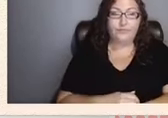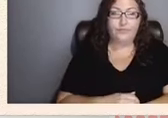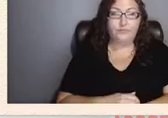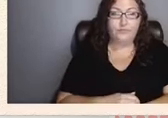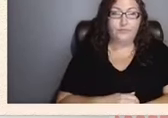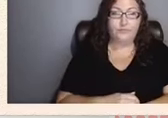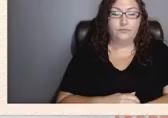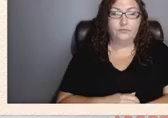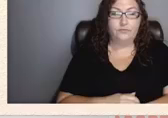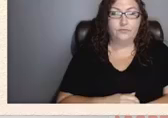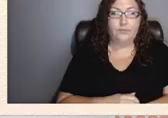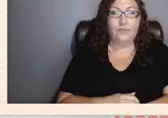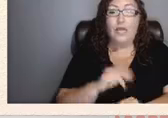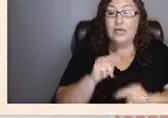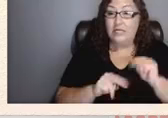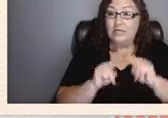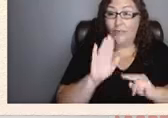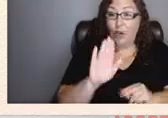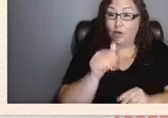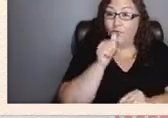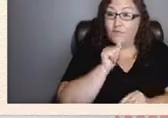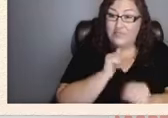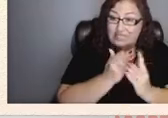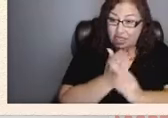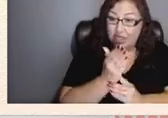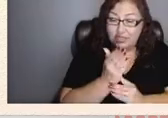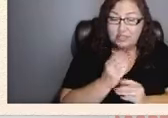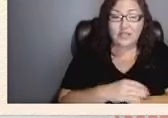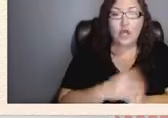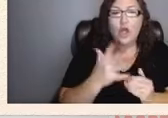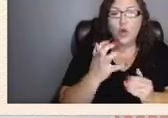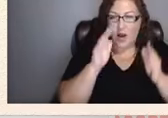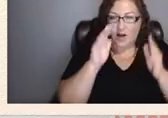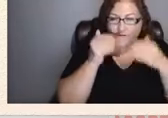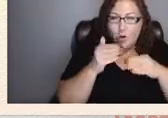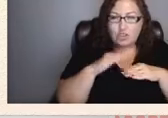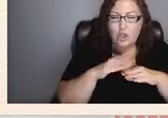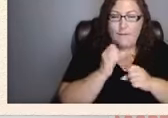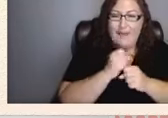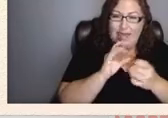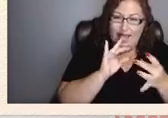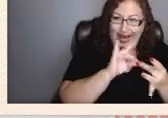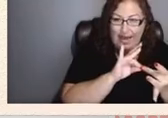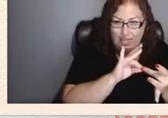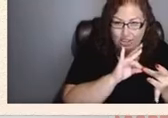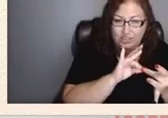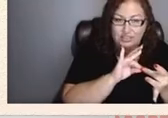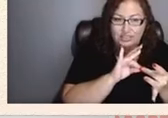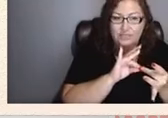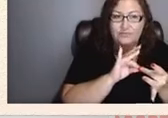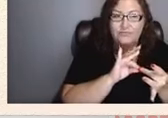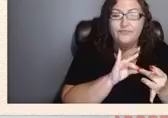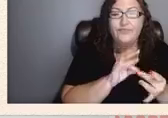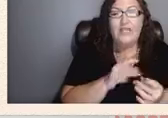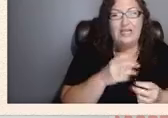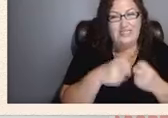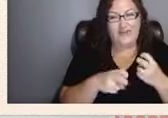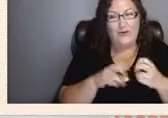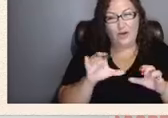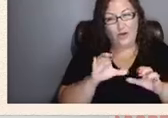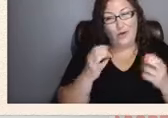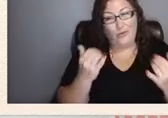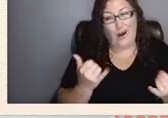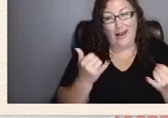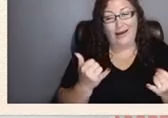to build your resilience you want to concentrate on making connections it's difficult to do right now in the